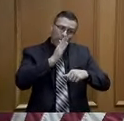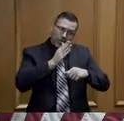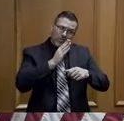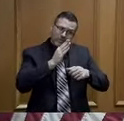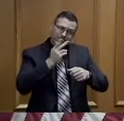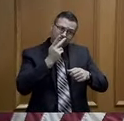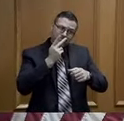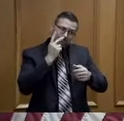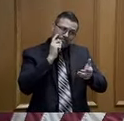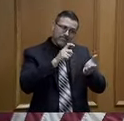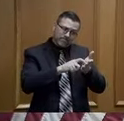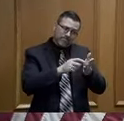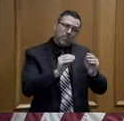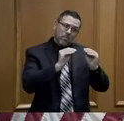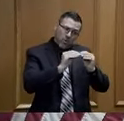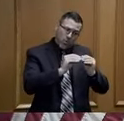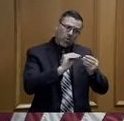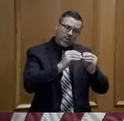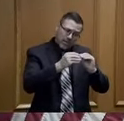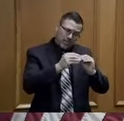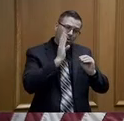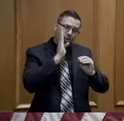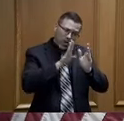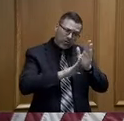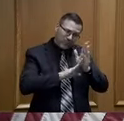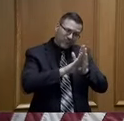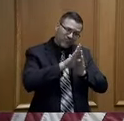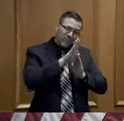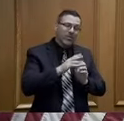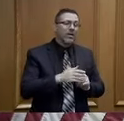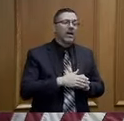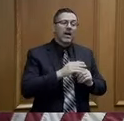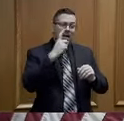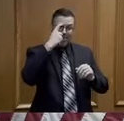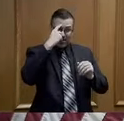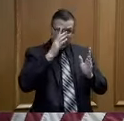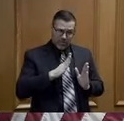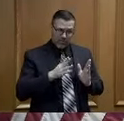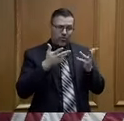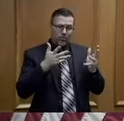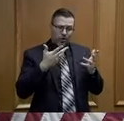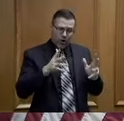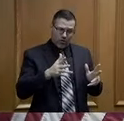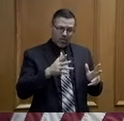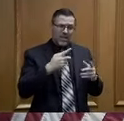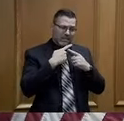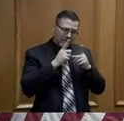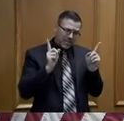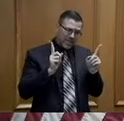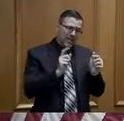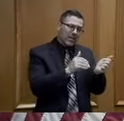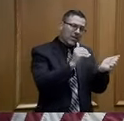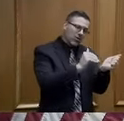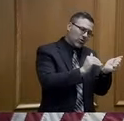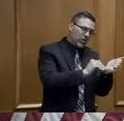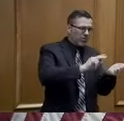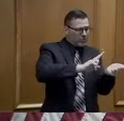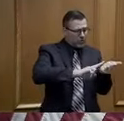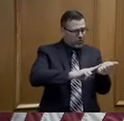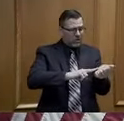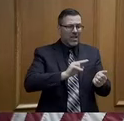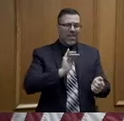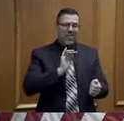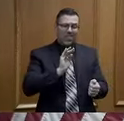want to reassure you that, as the governor has already stated, our health care workforce is of utmost importance to us.